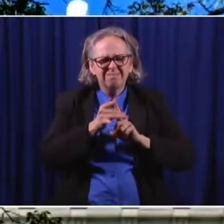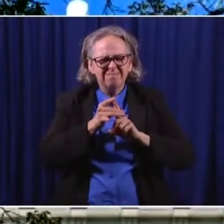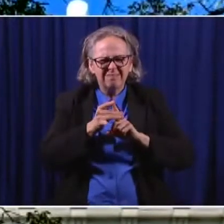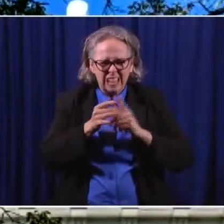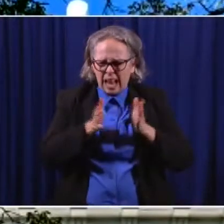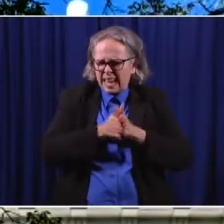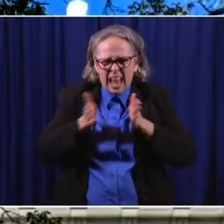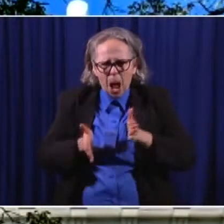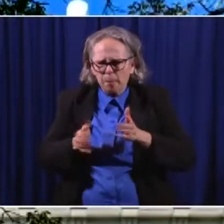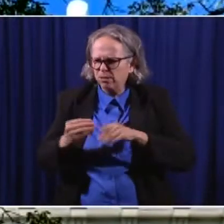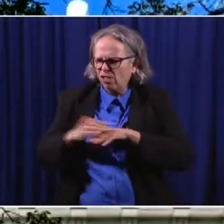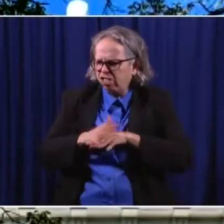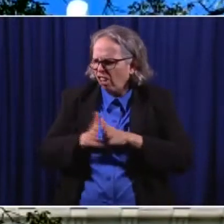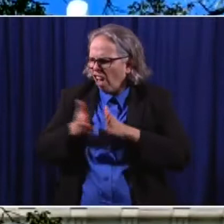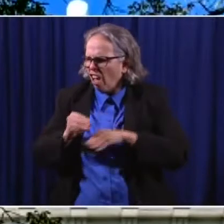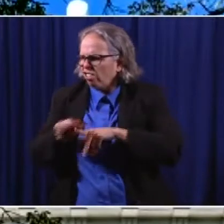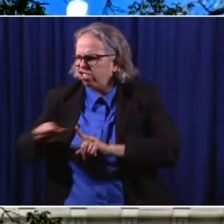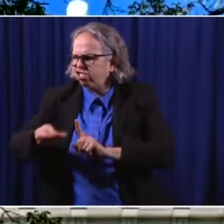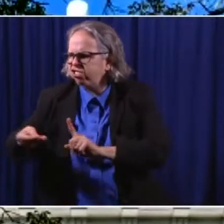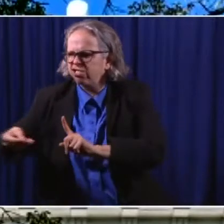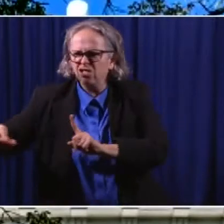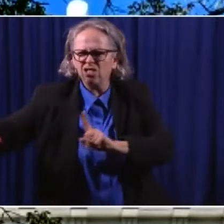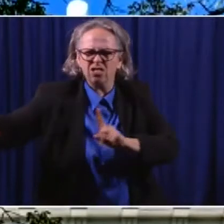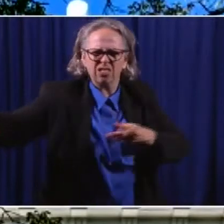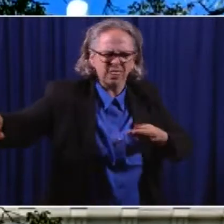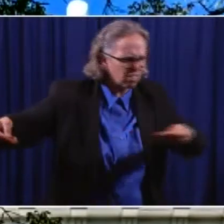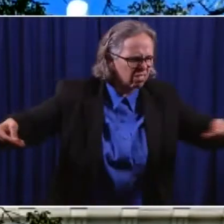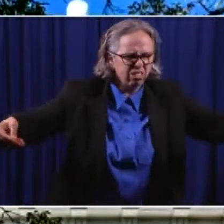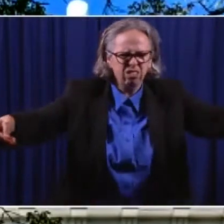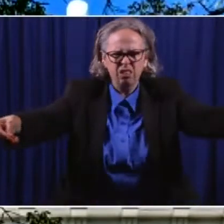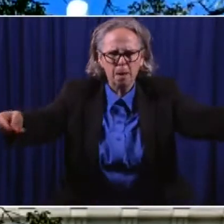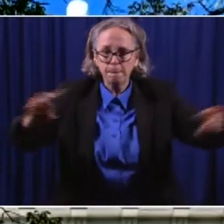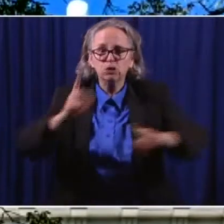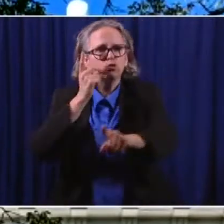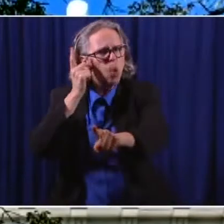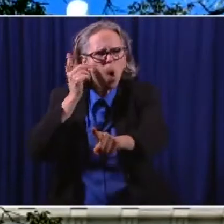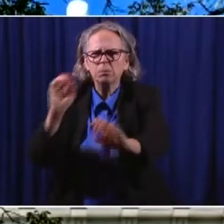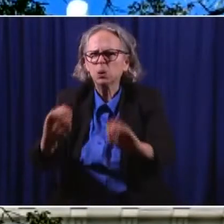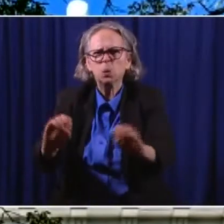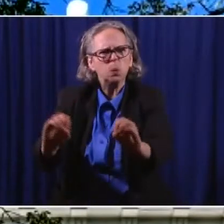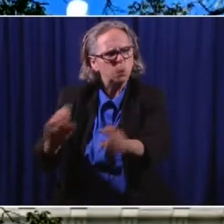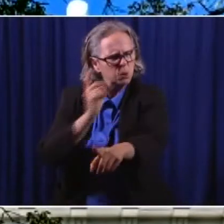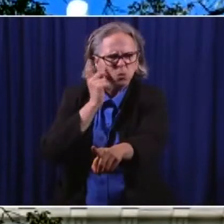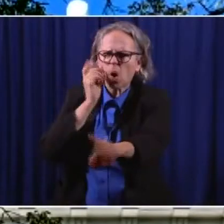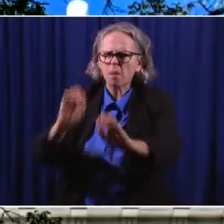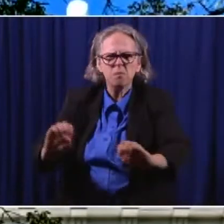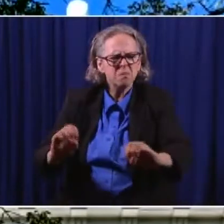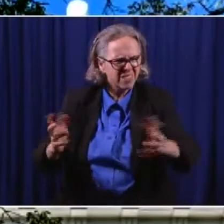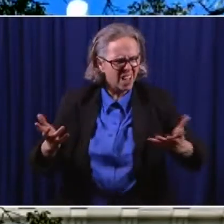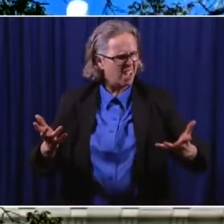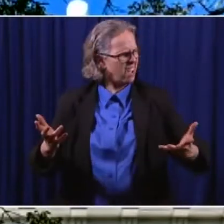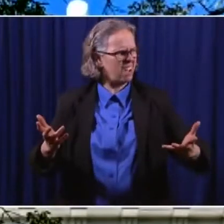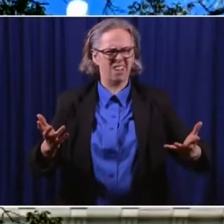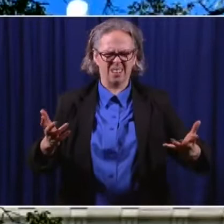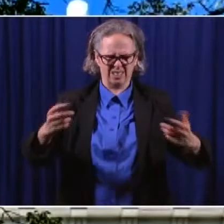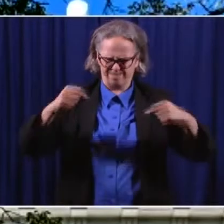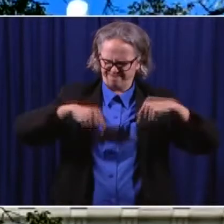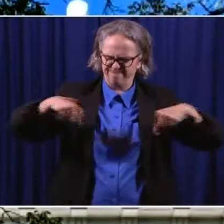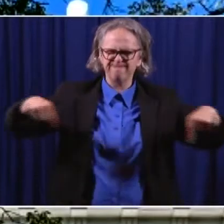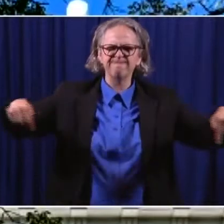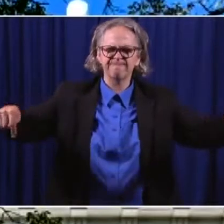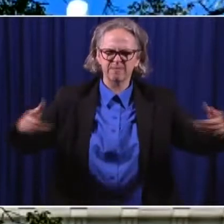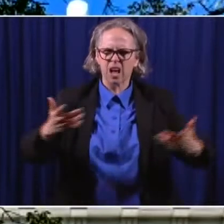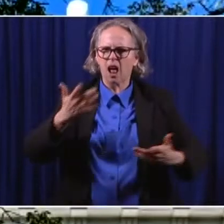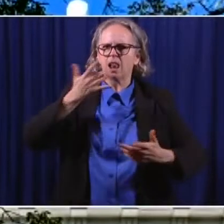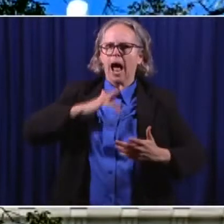block, but not so much in our residence halls. So, you we've been able to quarantine people on a smaller scale than we